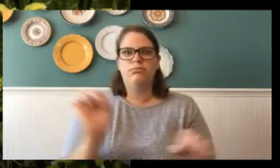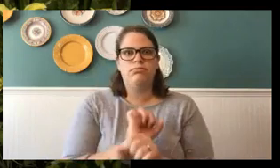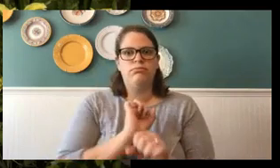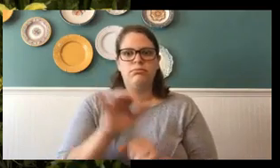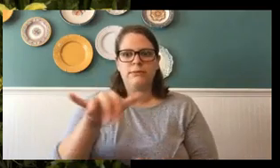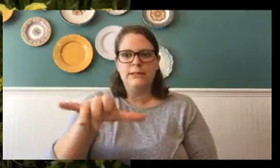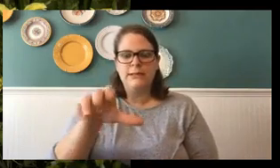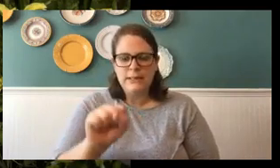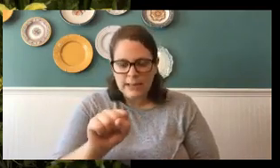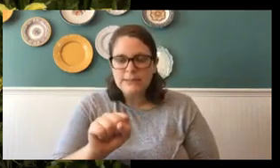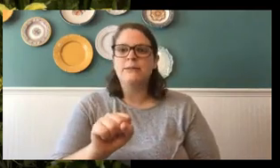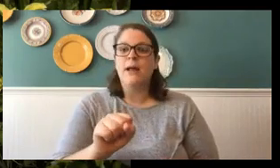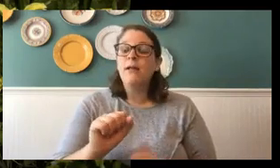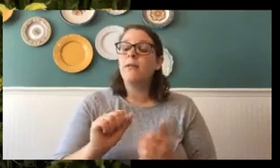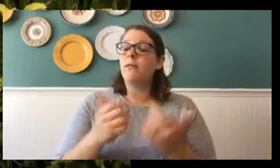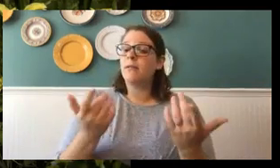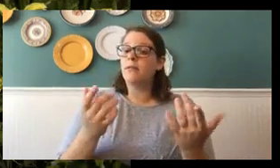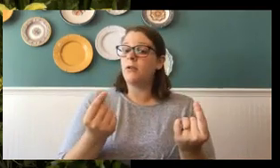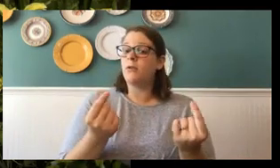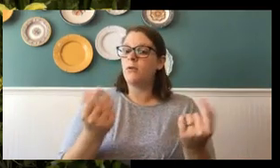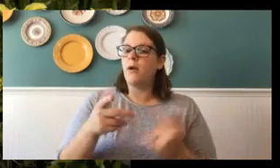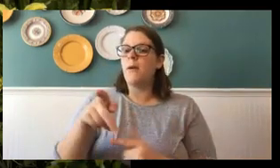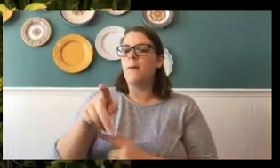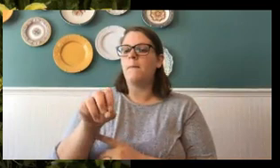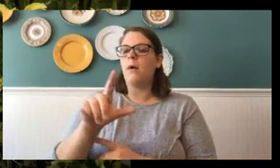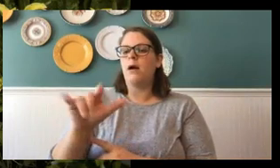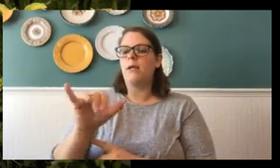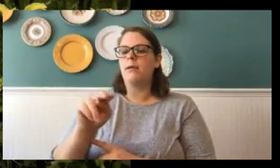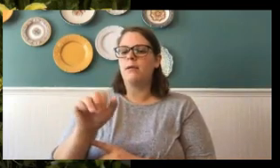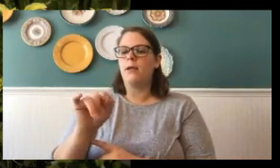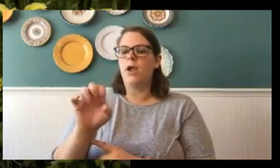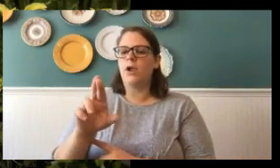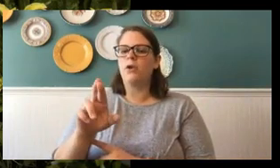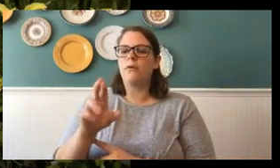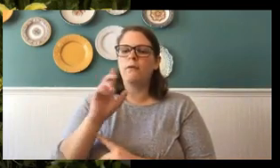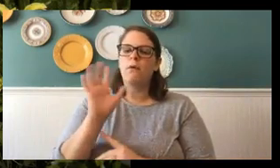pollinate our plants. Now, what's the number one pollinator for our backyard?